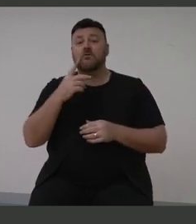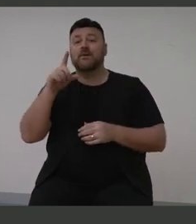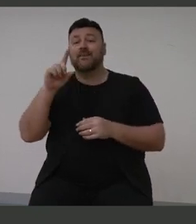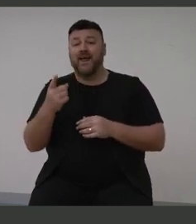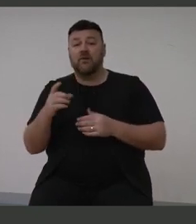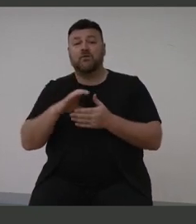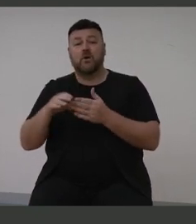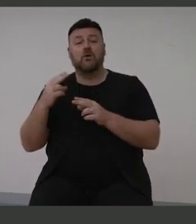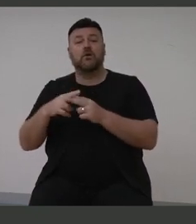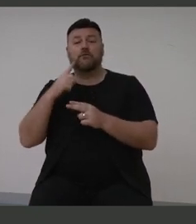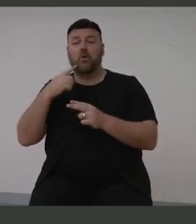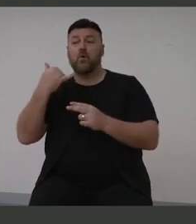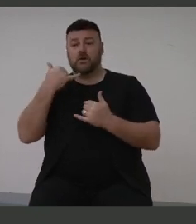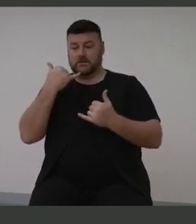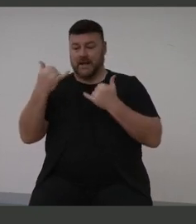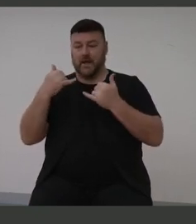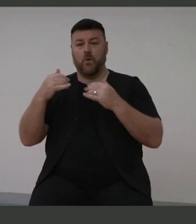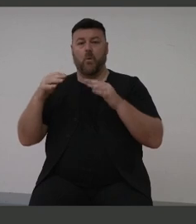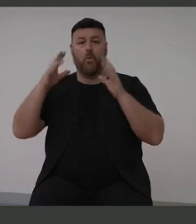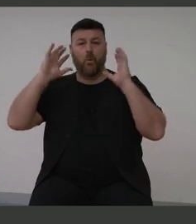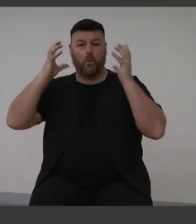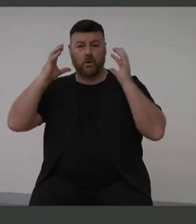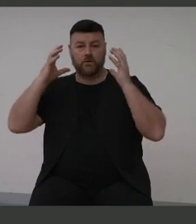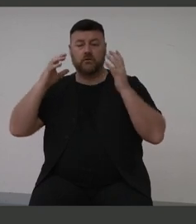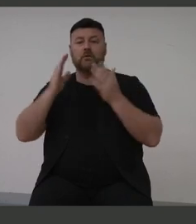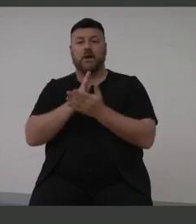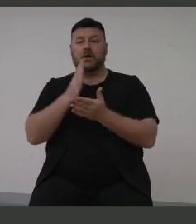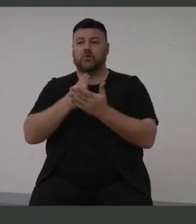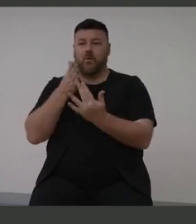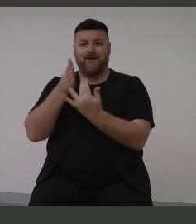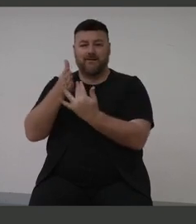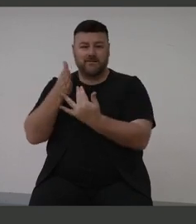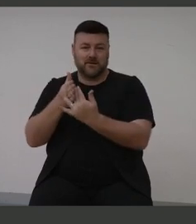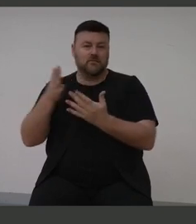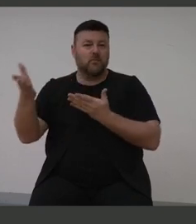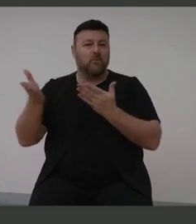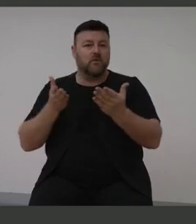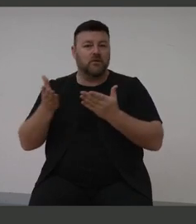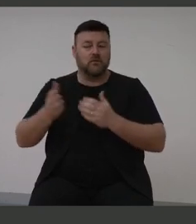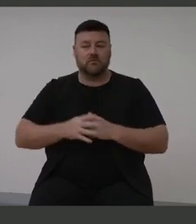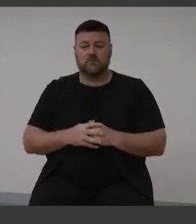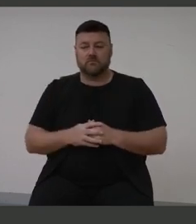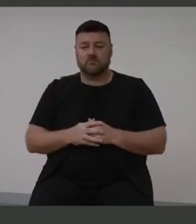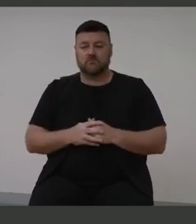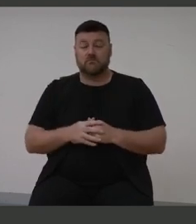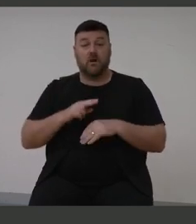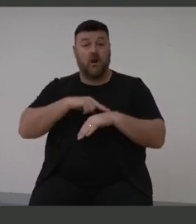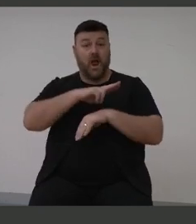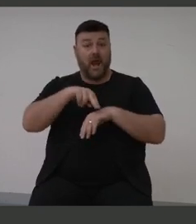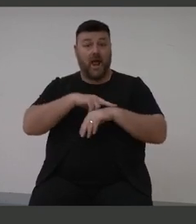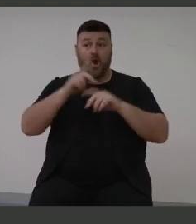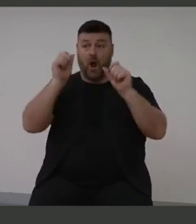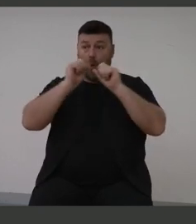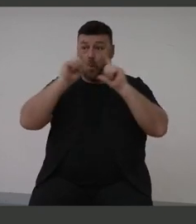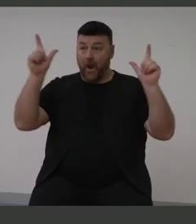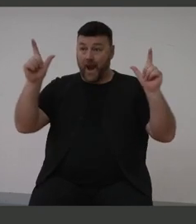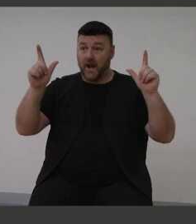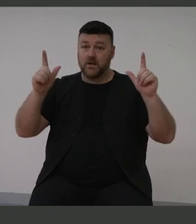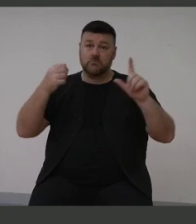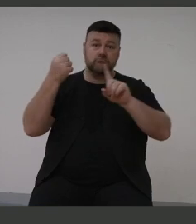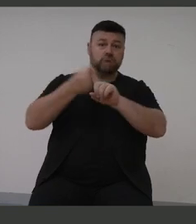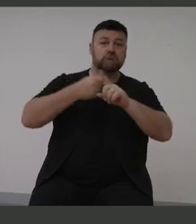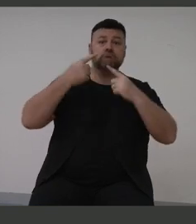-audiology, using IT to make services more accessible. The national awareness campaign, I believe, is particularly important